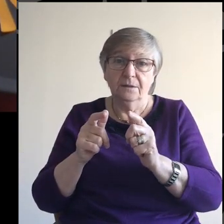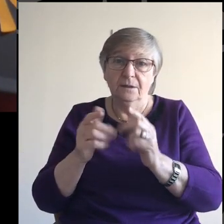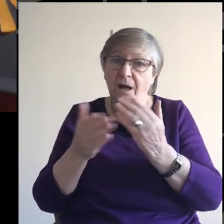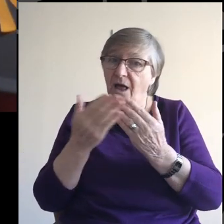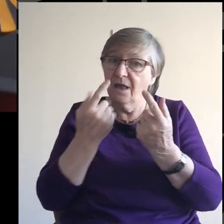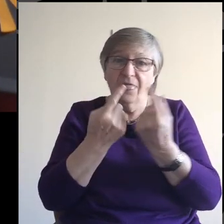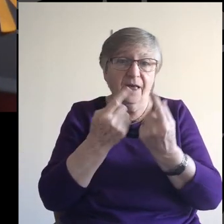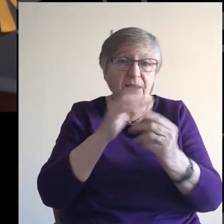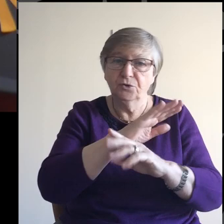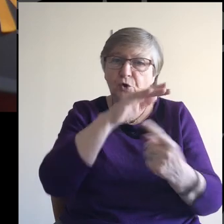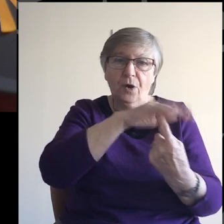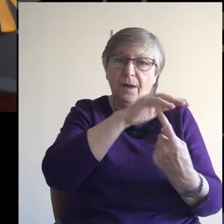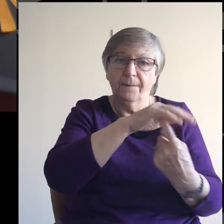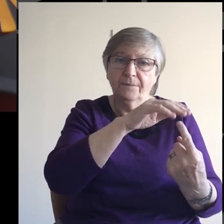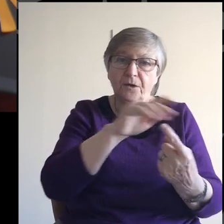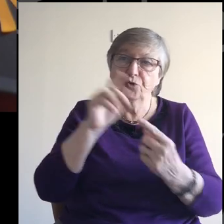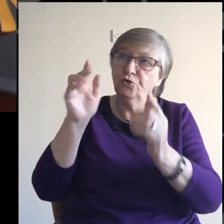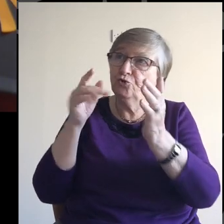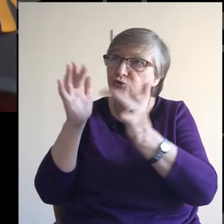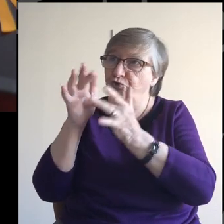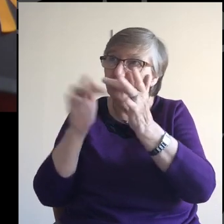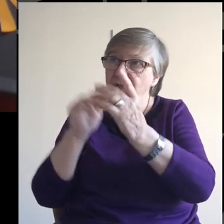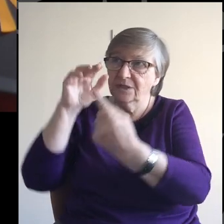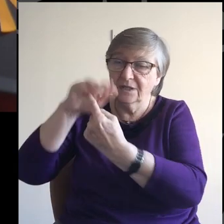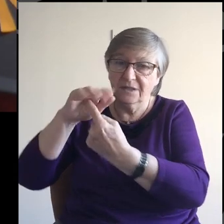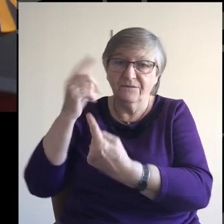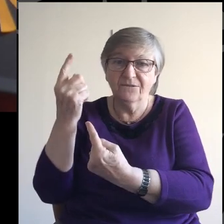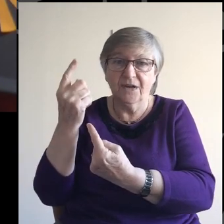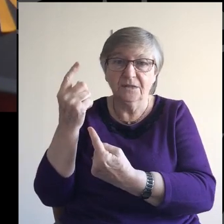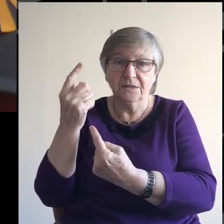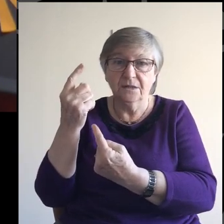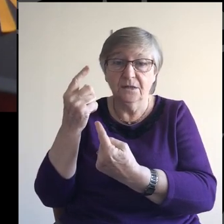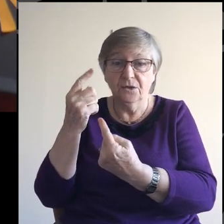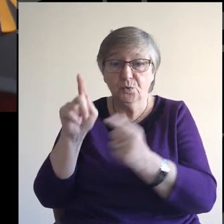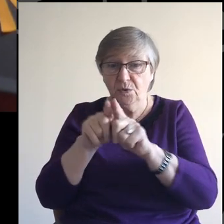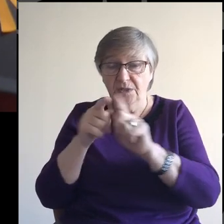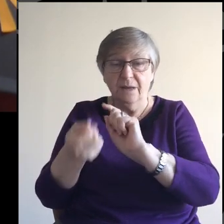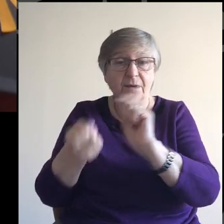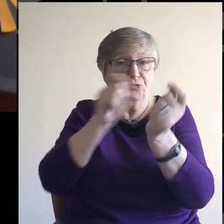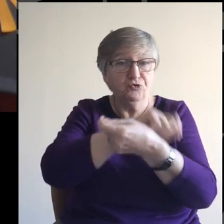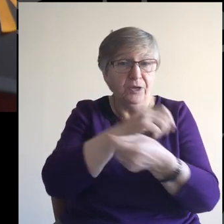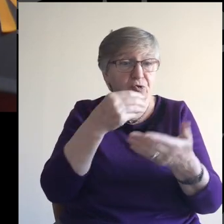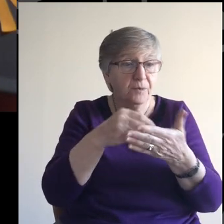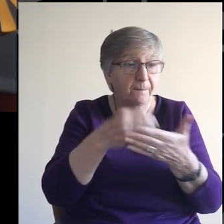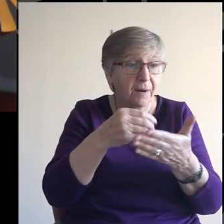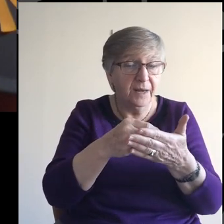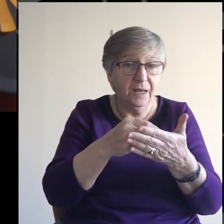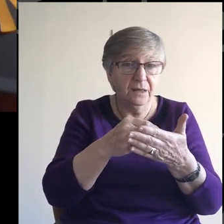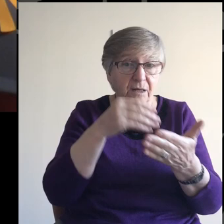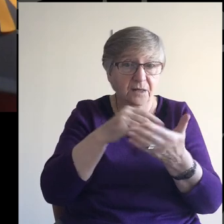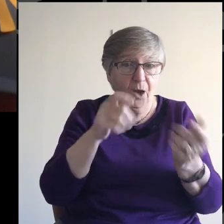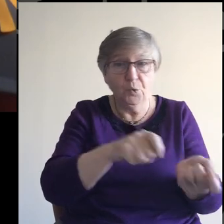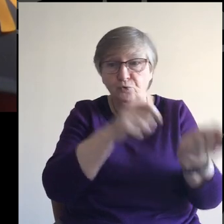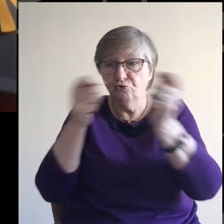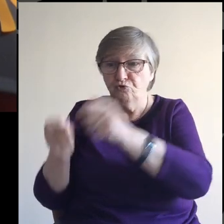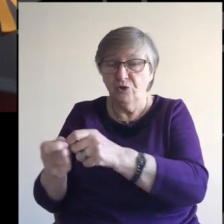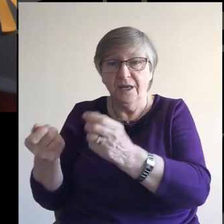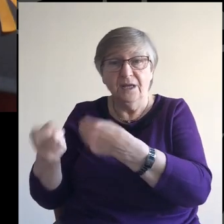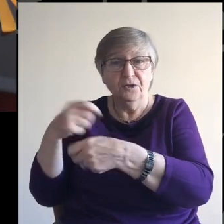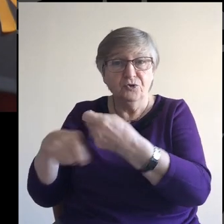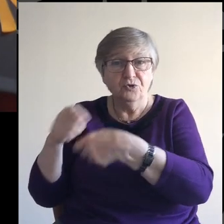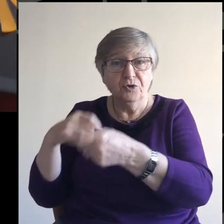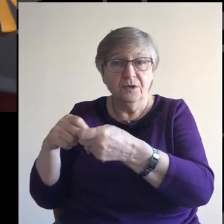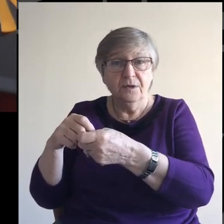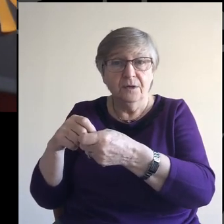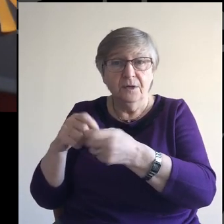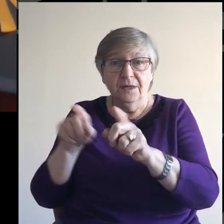priorities in life. And so just as the conversion from sterling to the euro is no longer one thing, but now something else, just